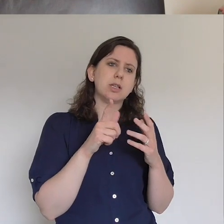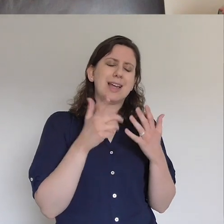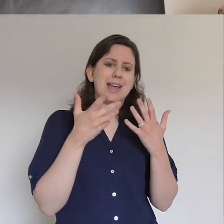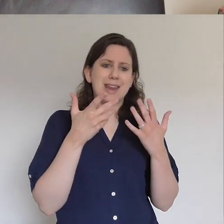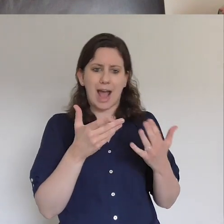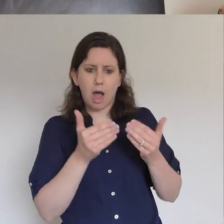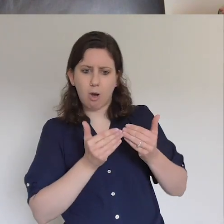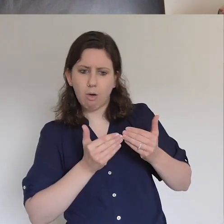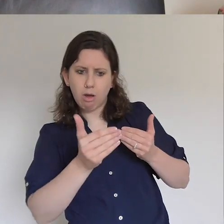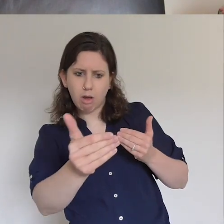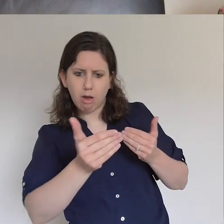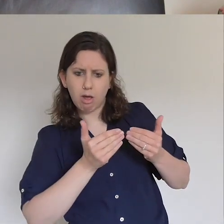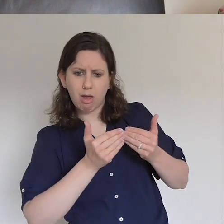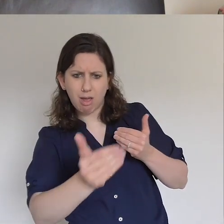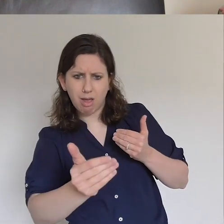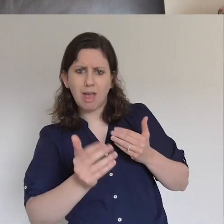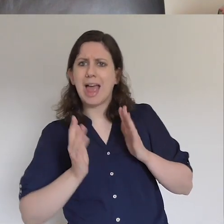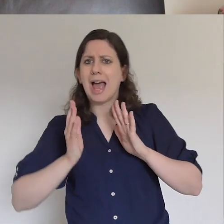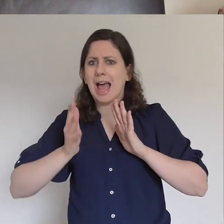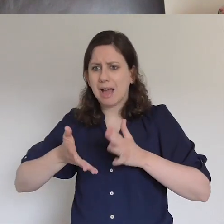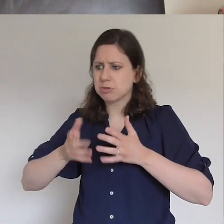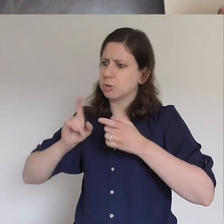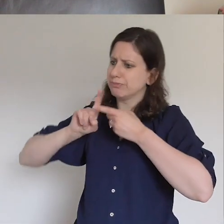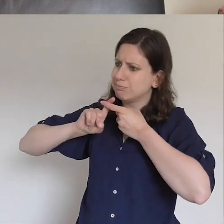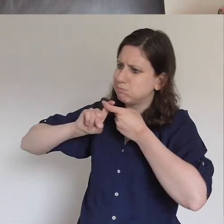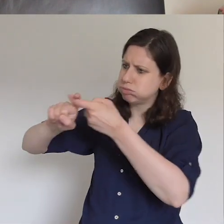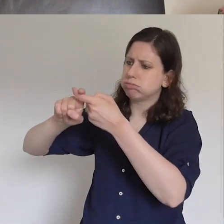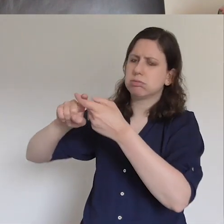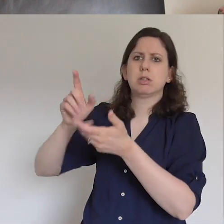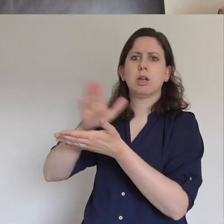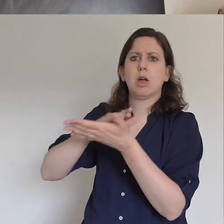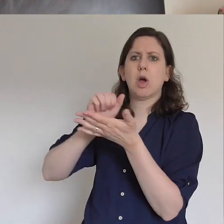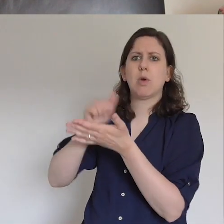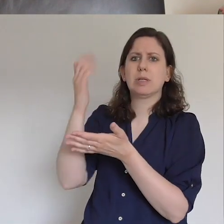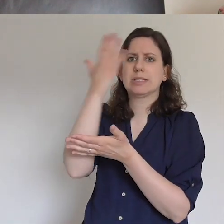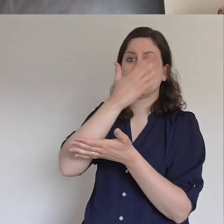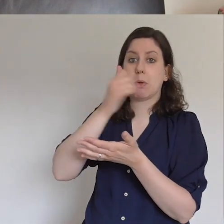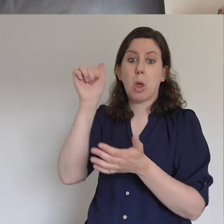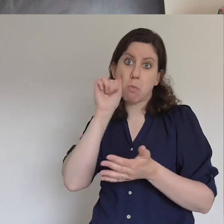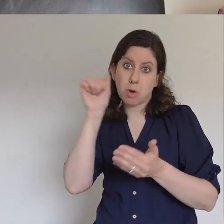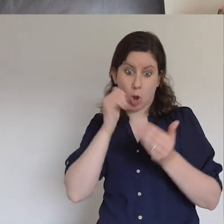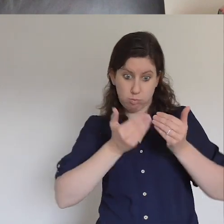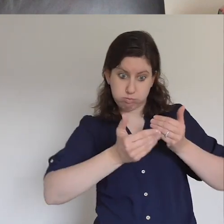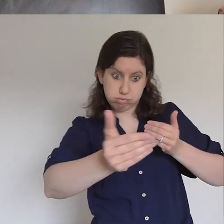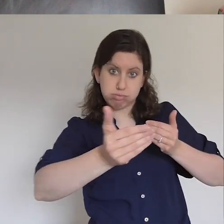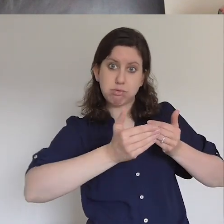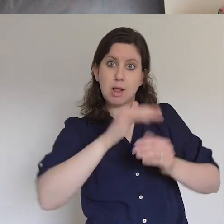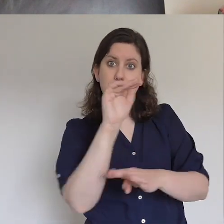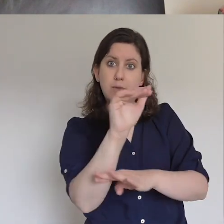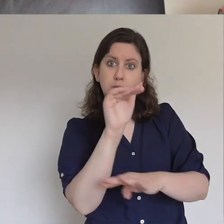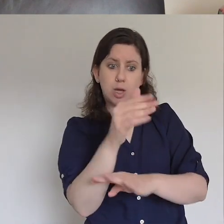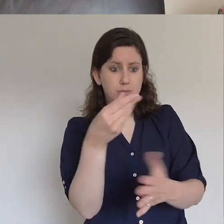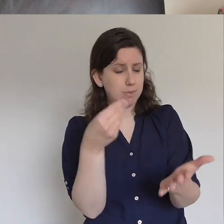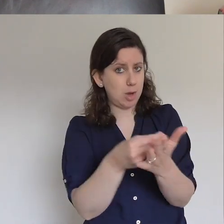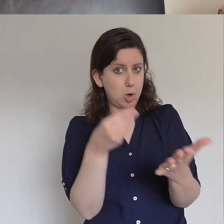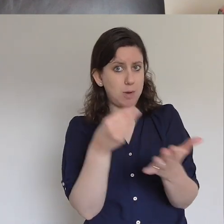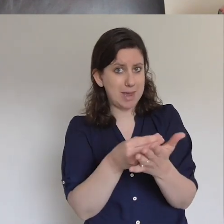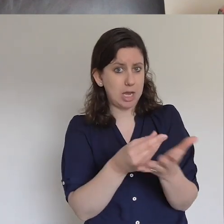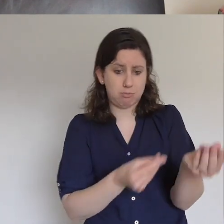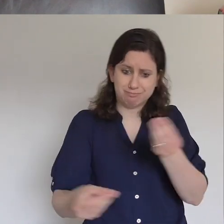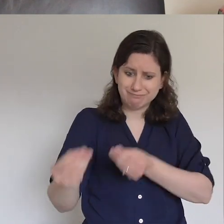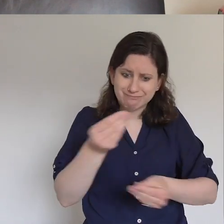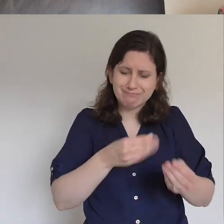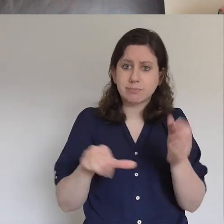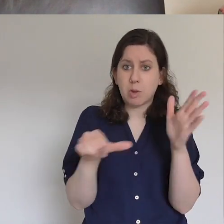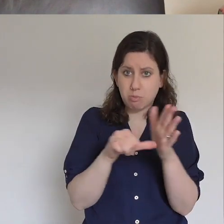Spirit anything's possible. The likelihood in this nation is it's going to be quite a lot of economic pain and struggle going forward and that will often affect the most vulnerable